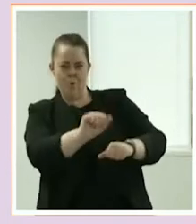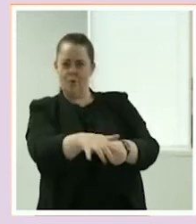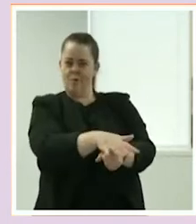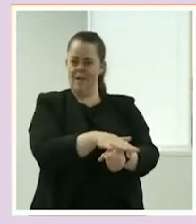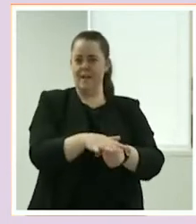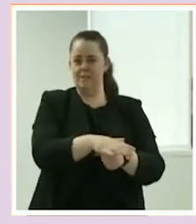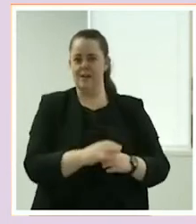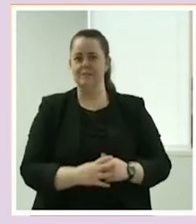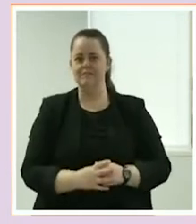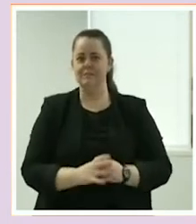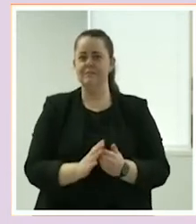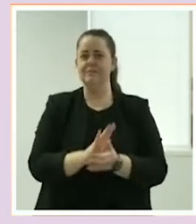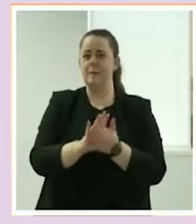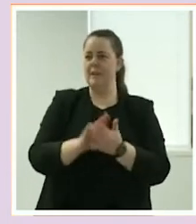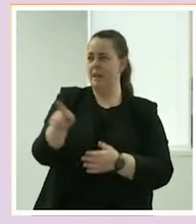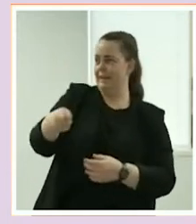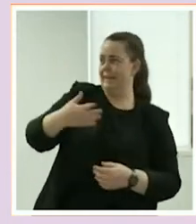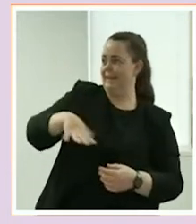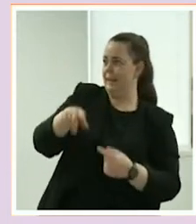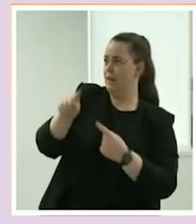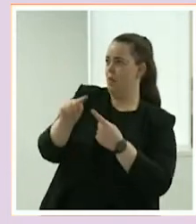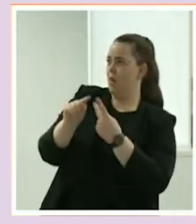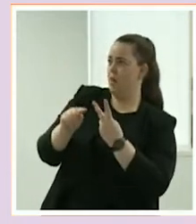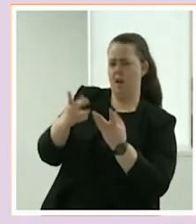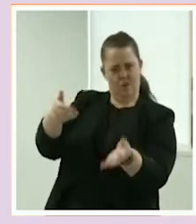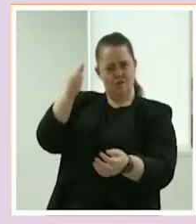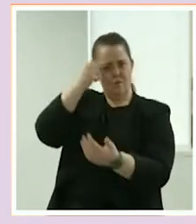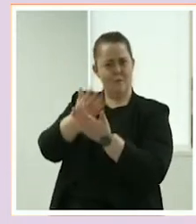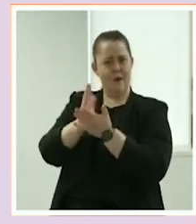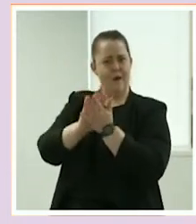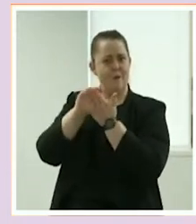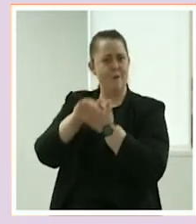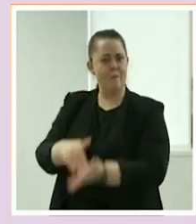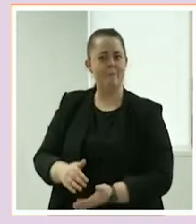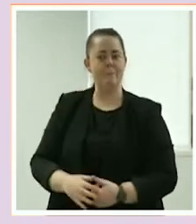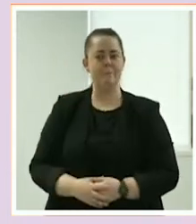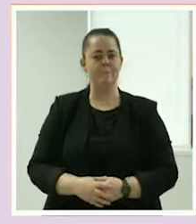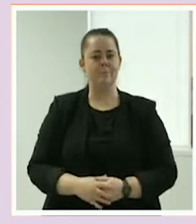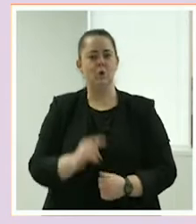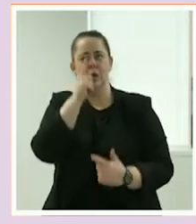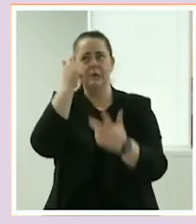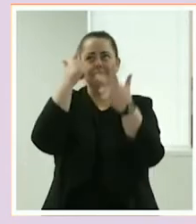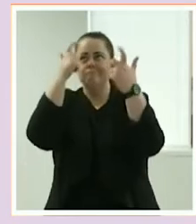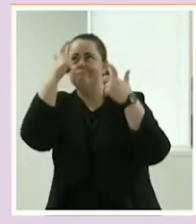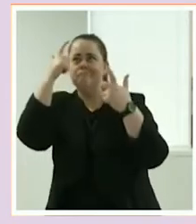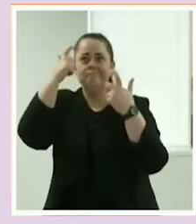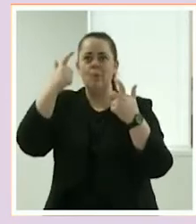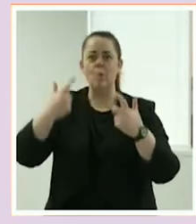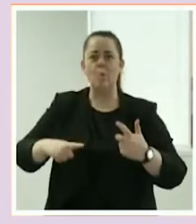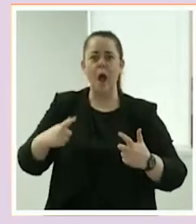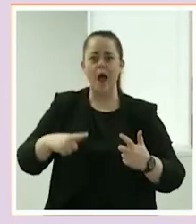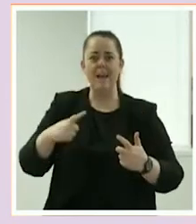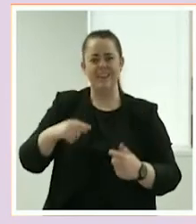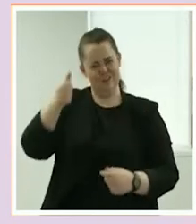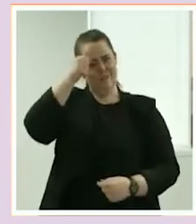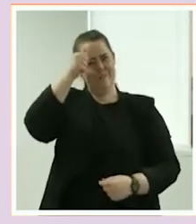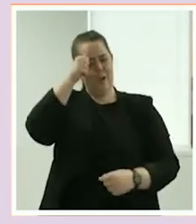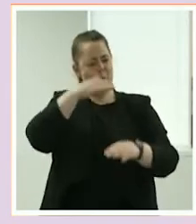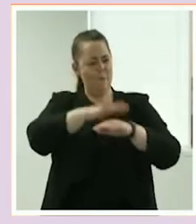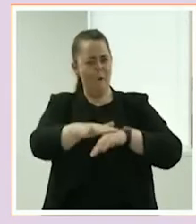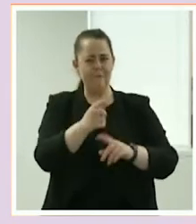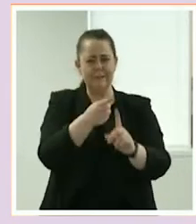responsive to your clients' needs. You can be much more innovative and creative because you operate niche businesses within your communities.